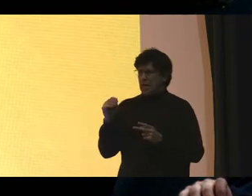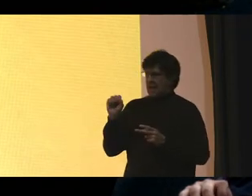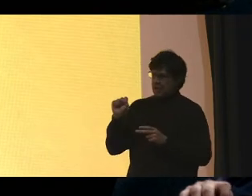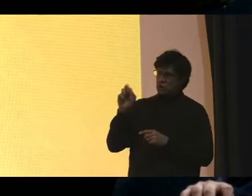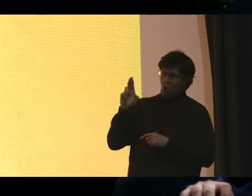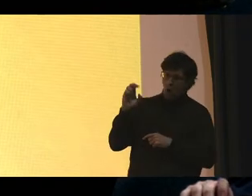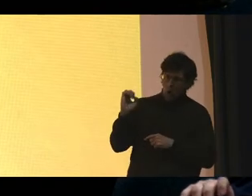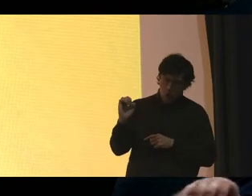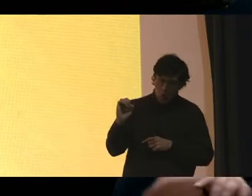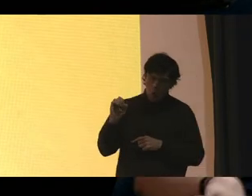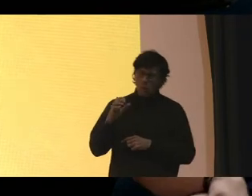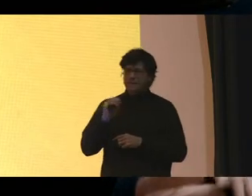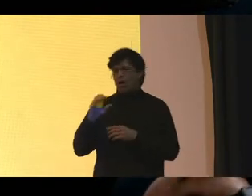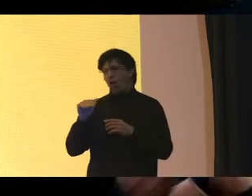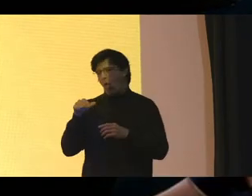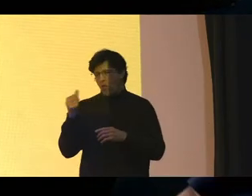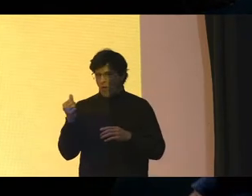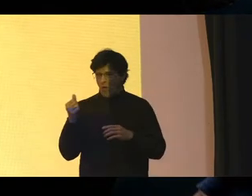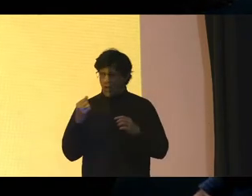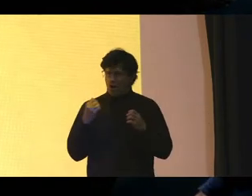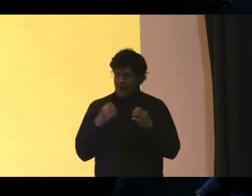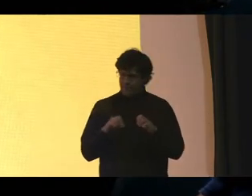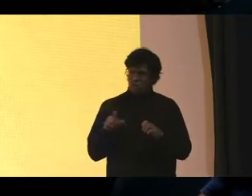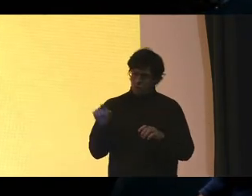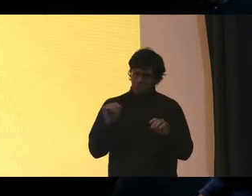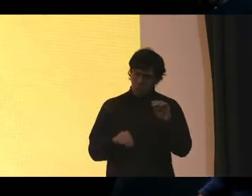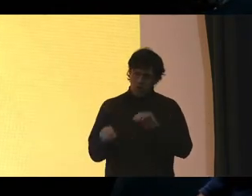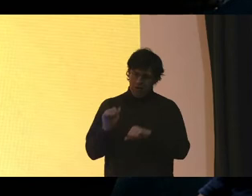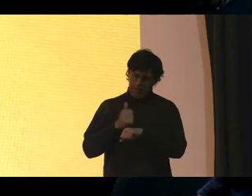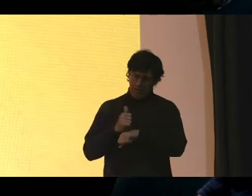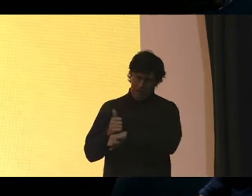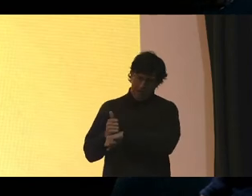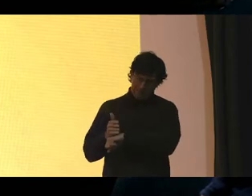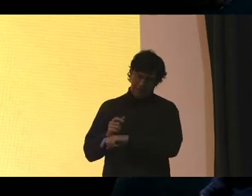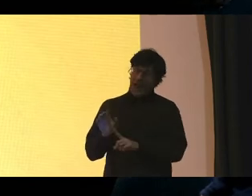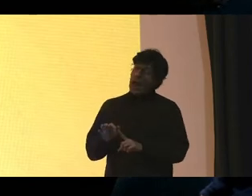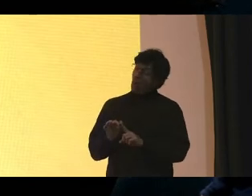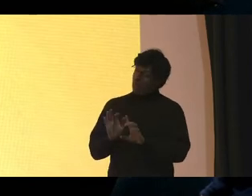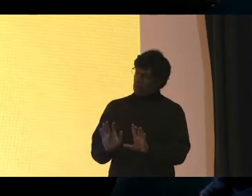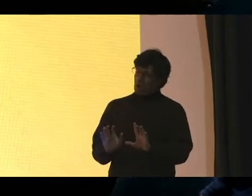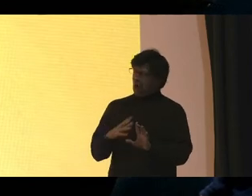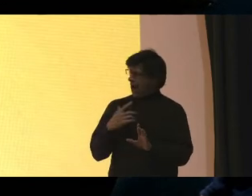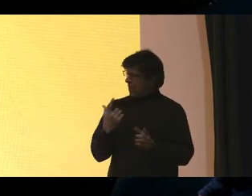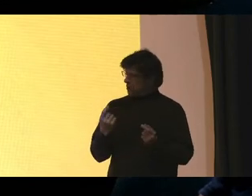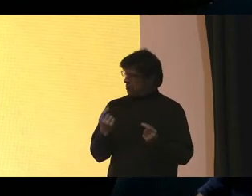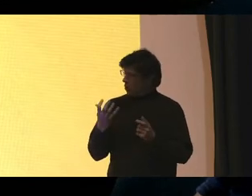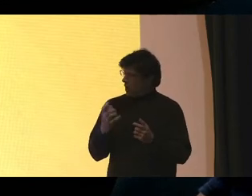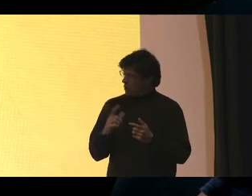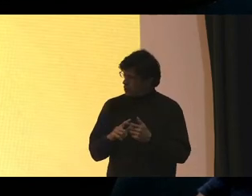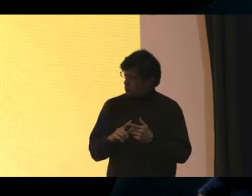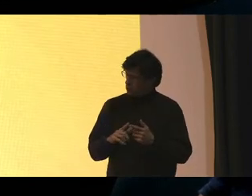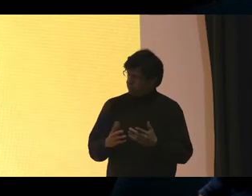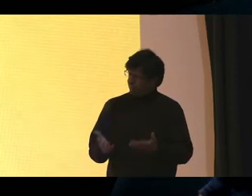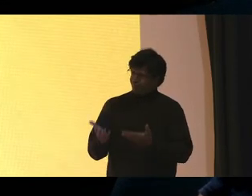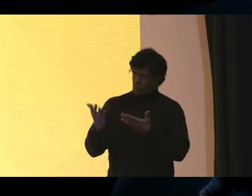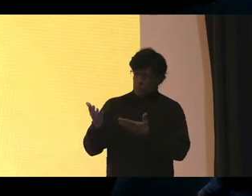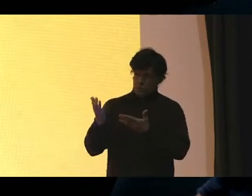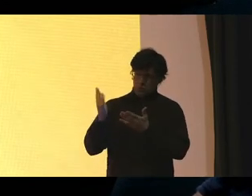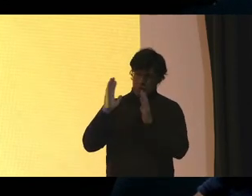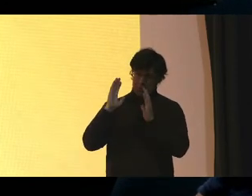efforts that you guys have put into place However, I do want to bring to your attention that